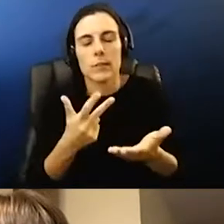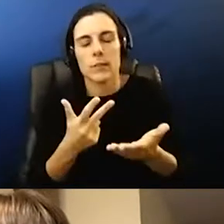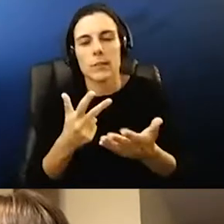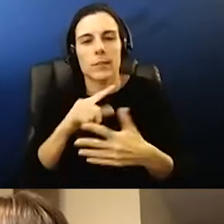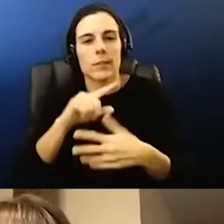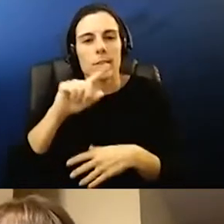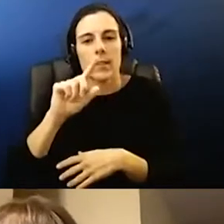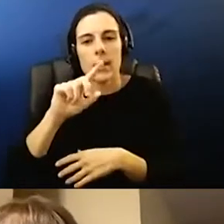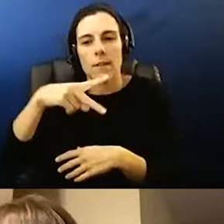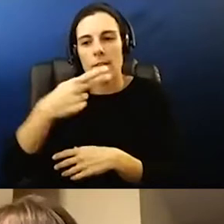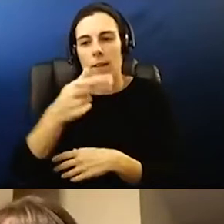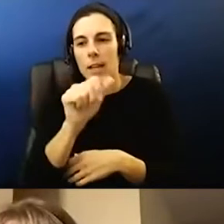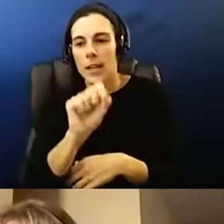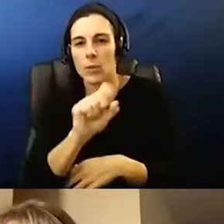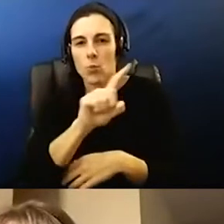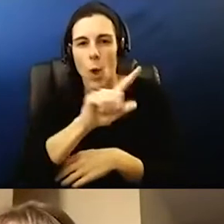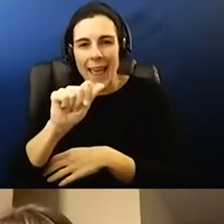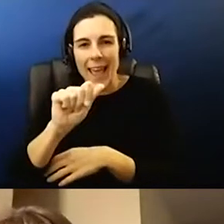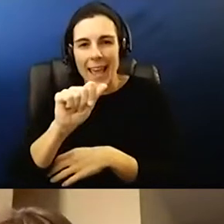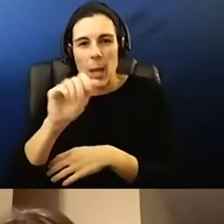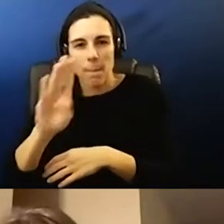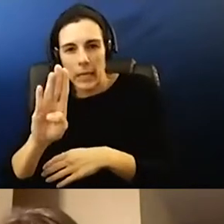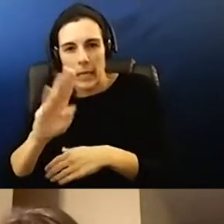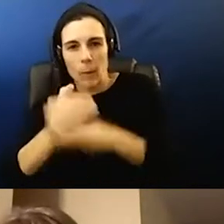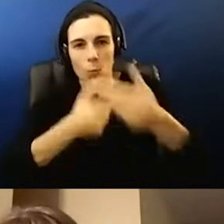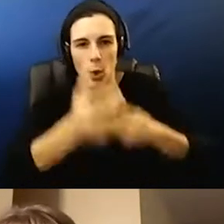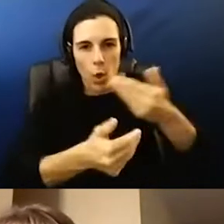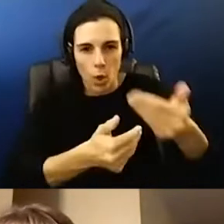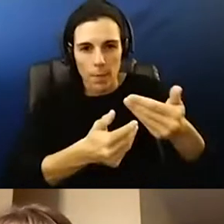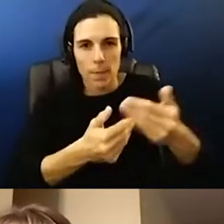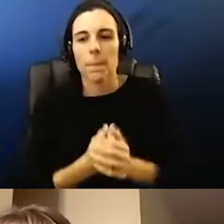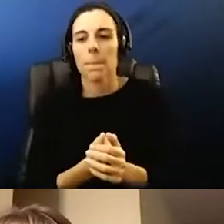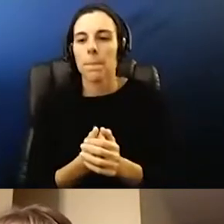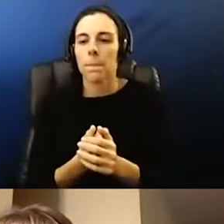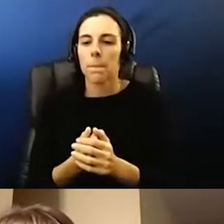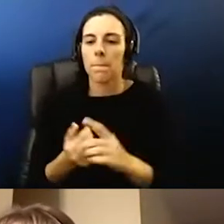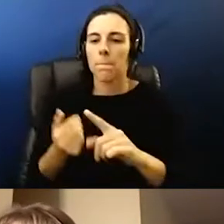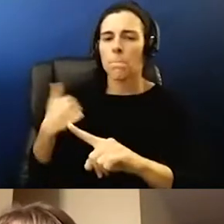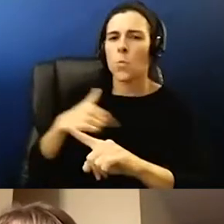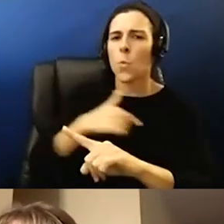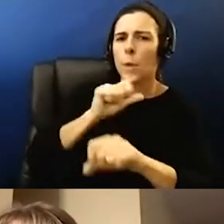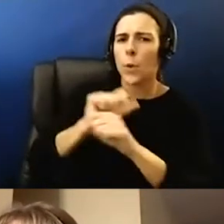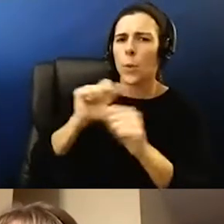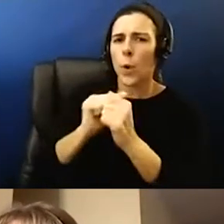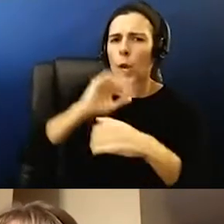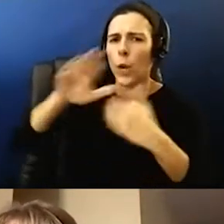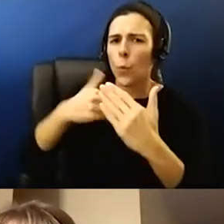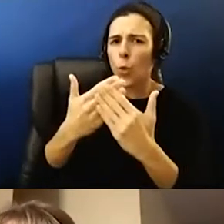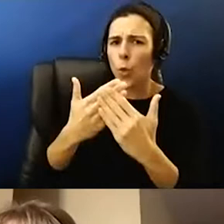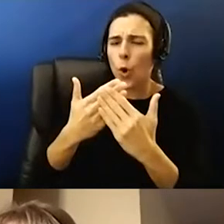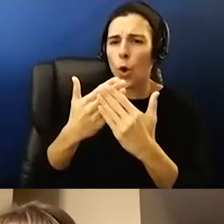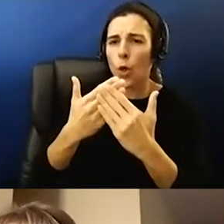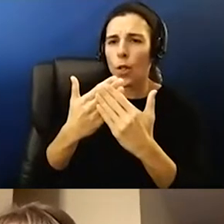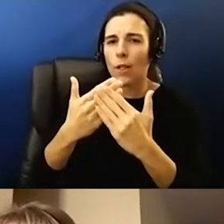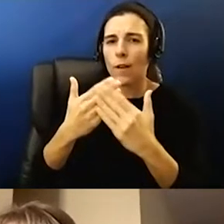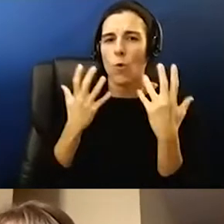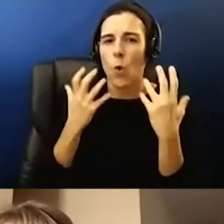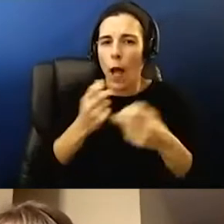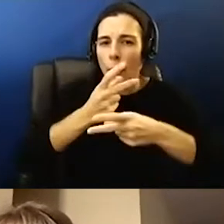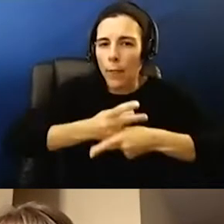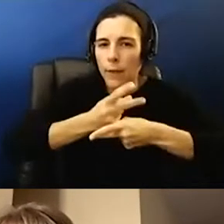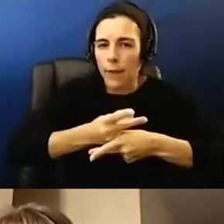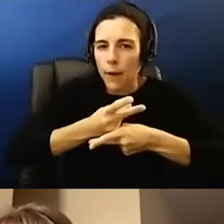Yeah, I'll add to that. I think we've been relentlessly working with all of our healthcare partners to provide